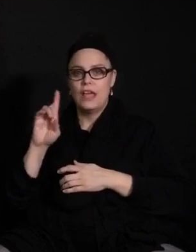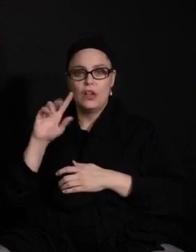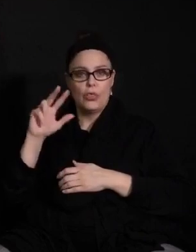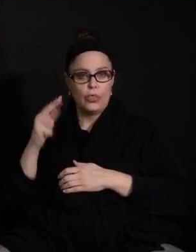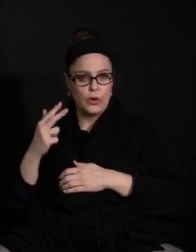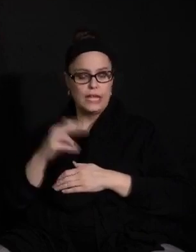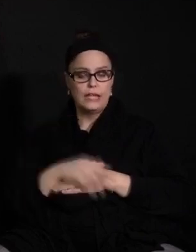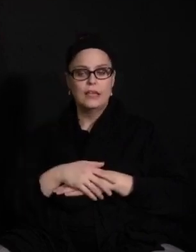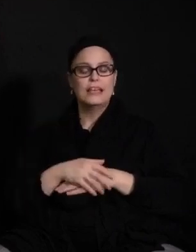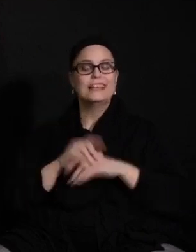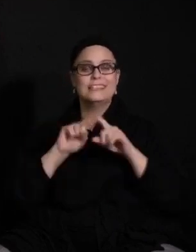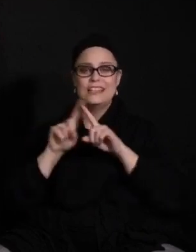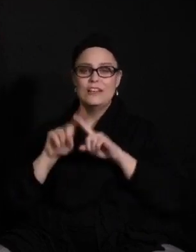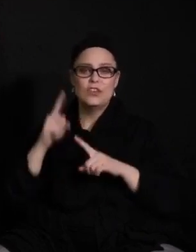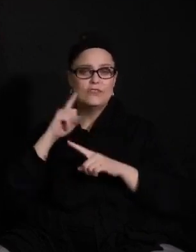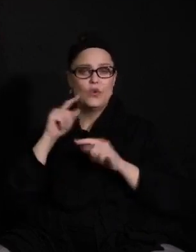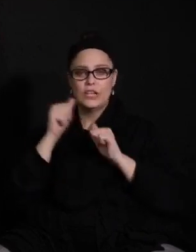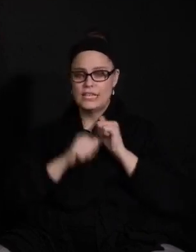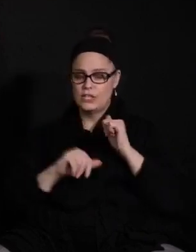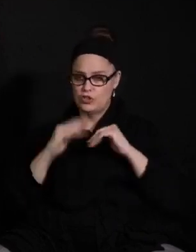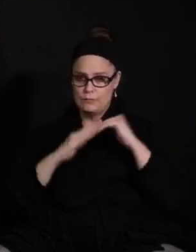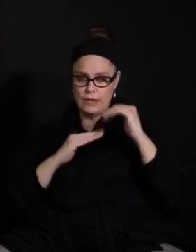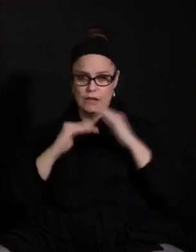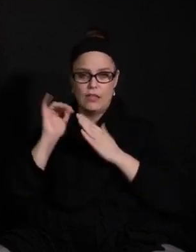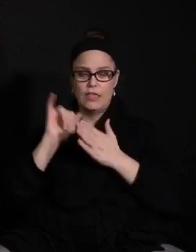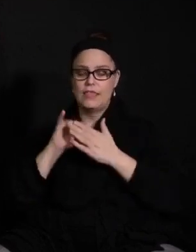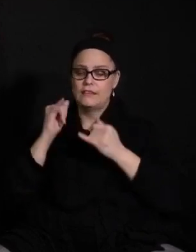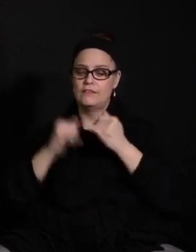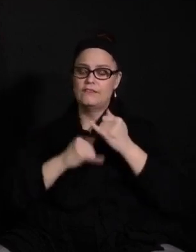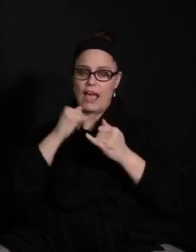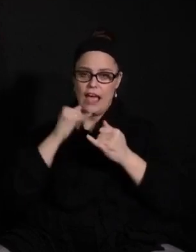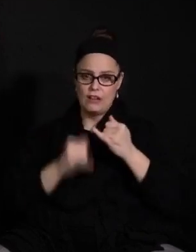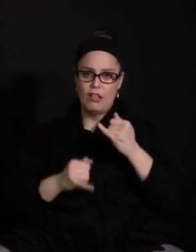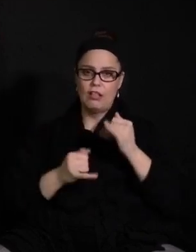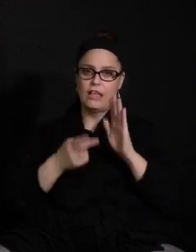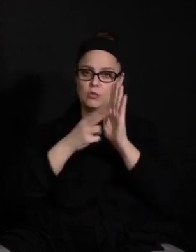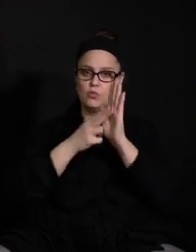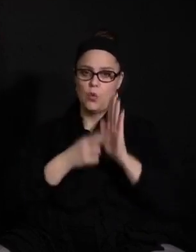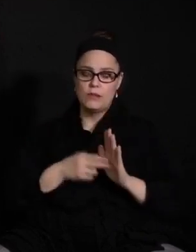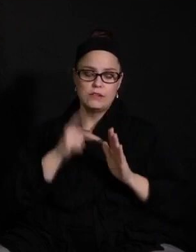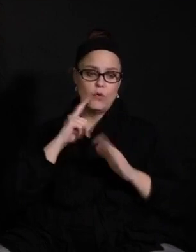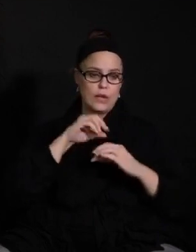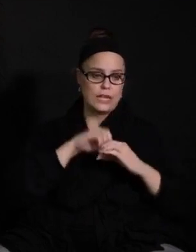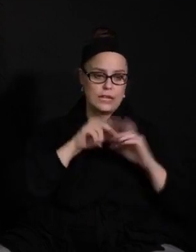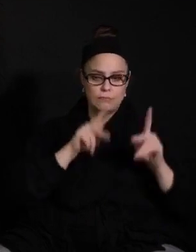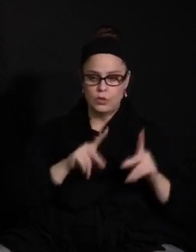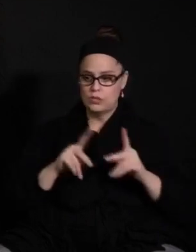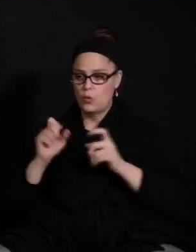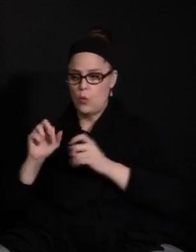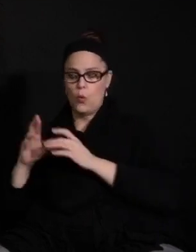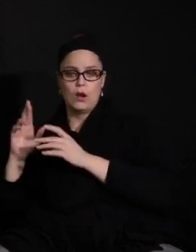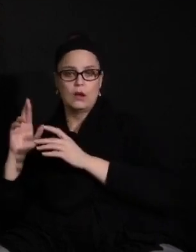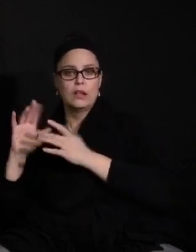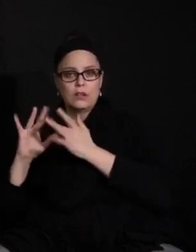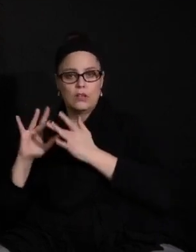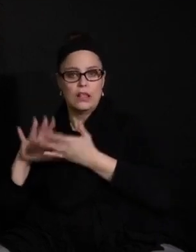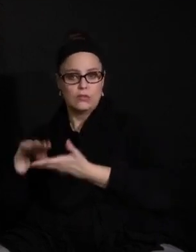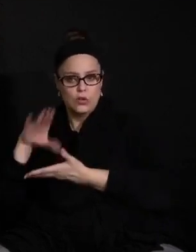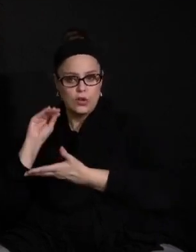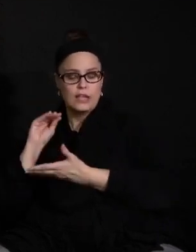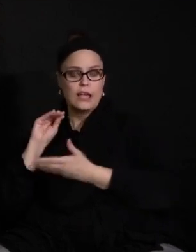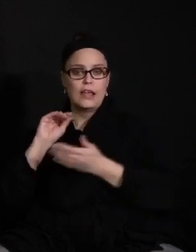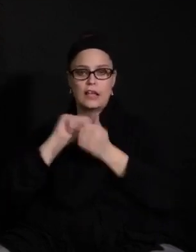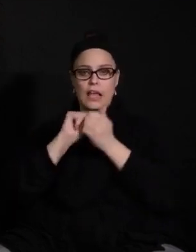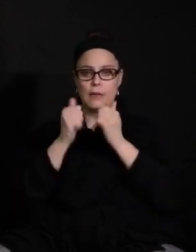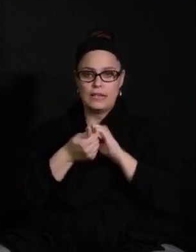every building. It's about the final enrollment in VLS and in person and the accommodations that are approved within